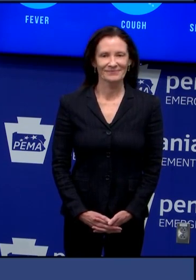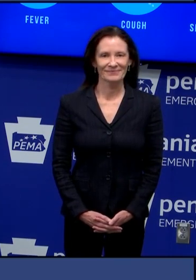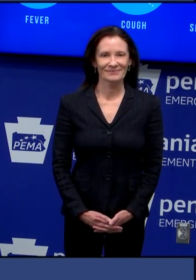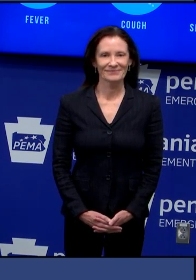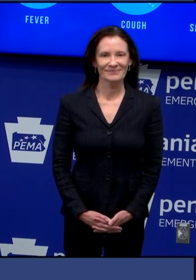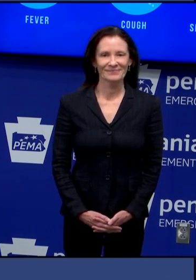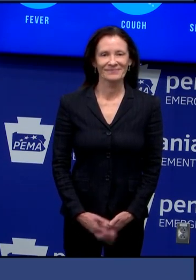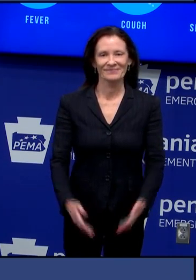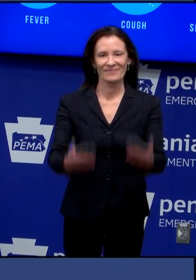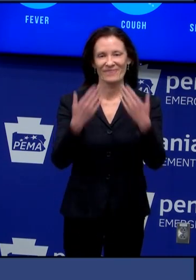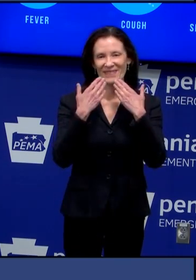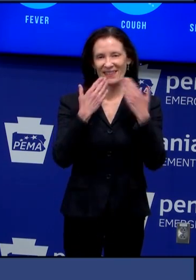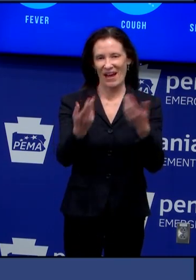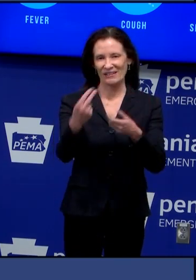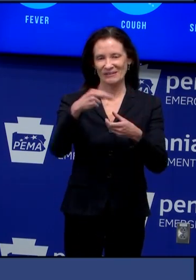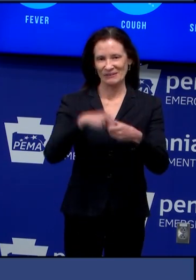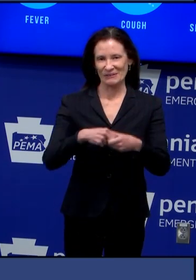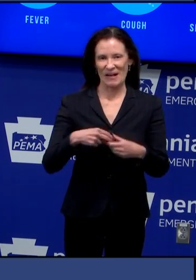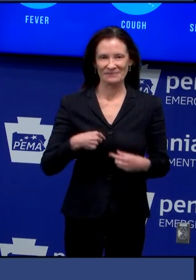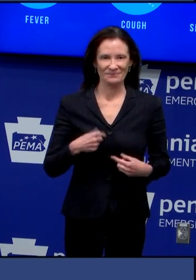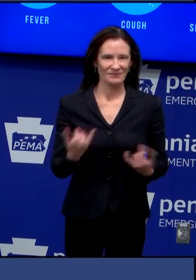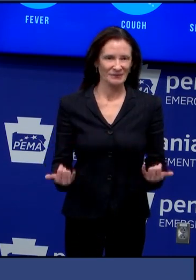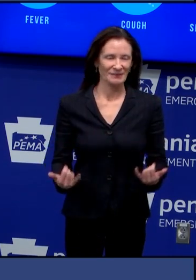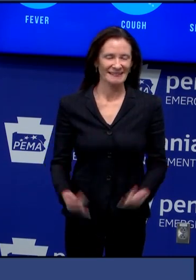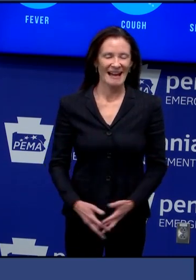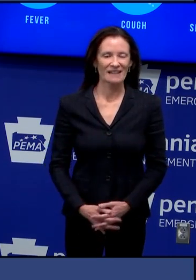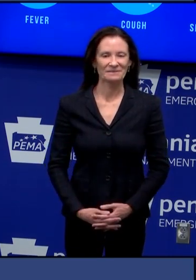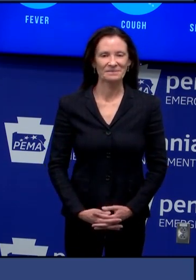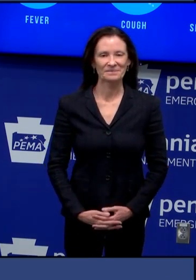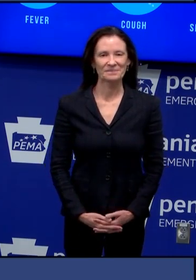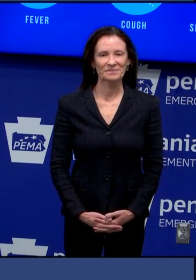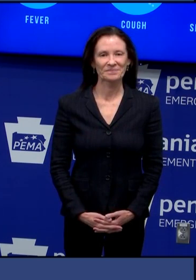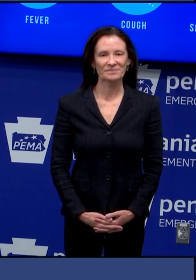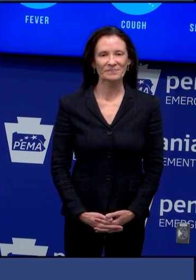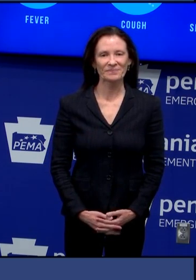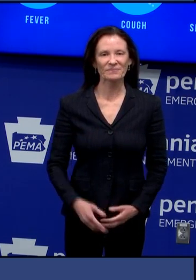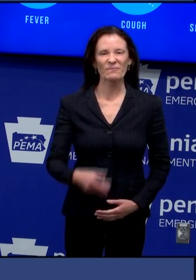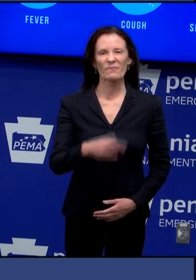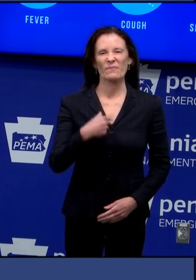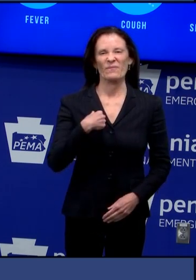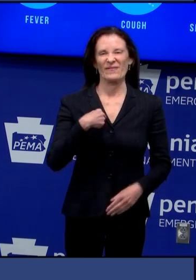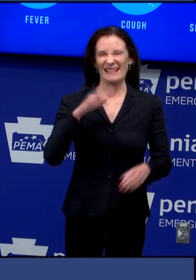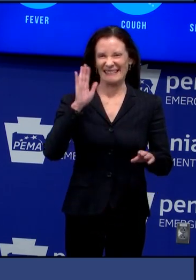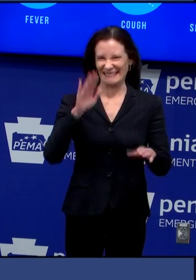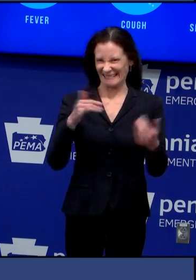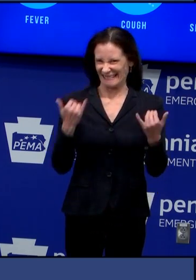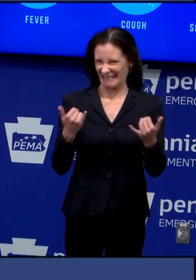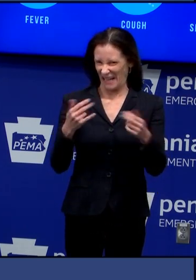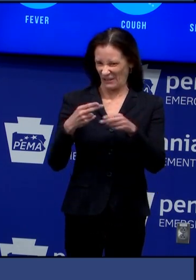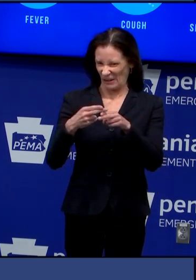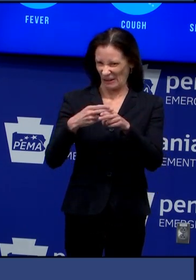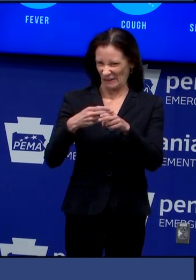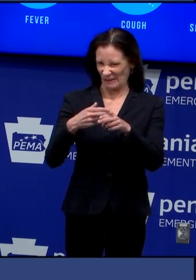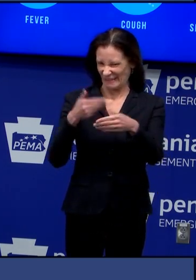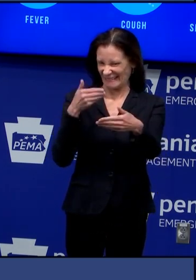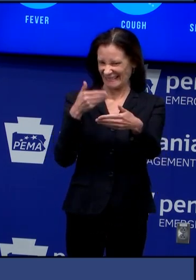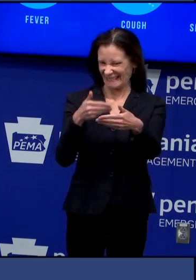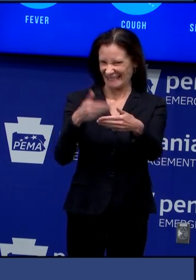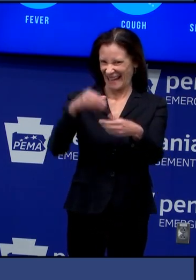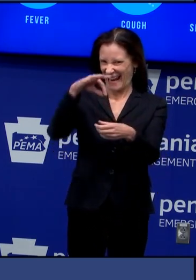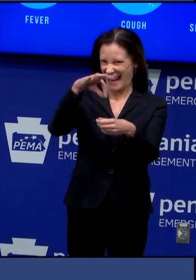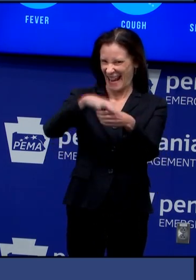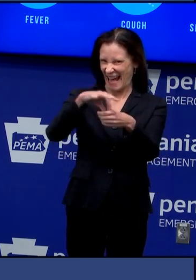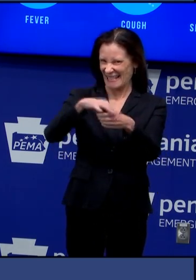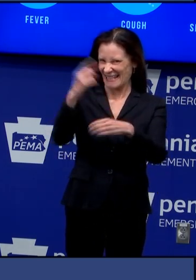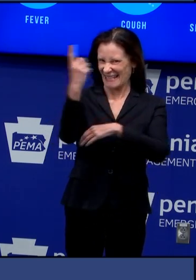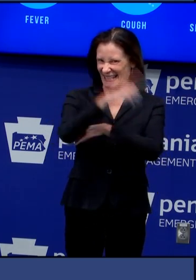thank you for joining me you know we're a little less than a month away from the rescheduled primary election on